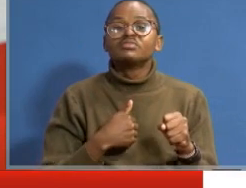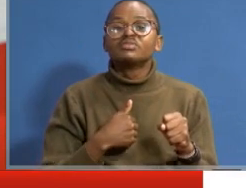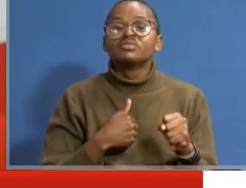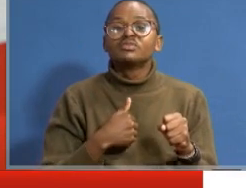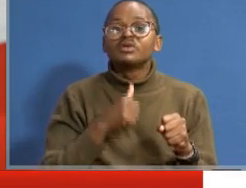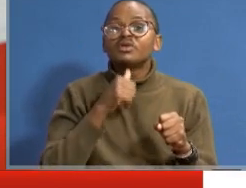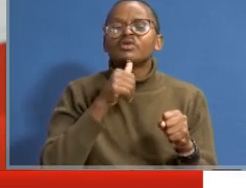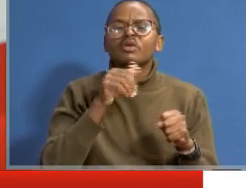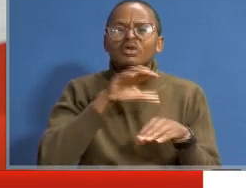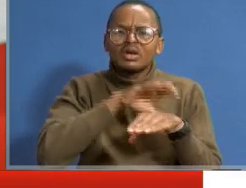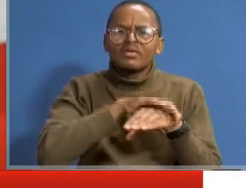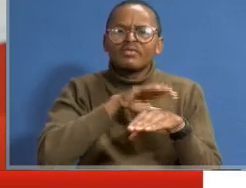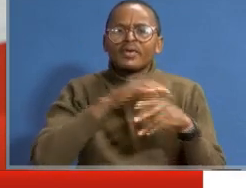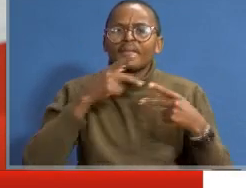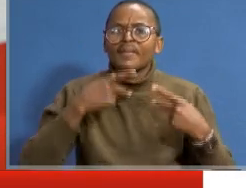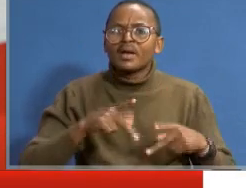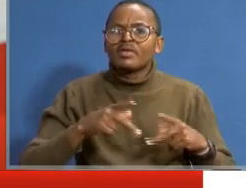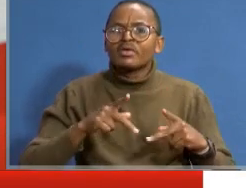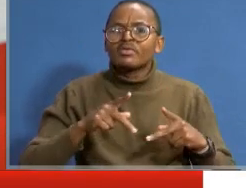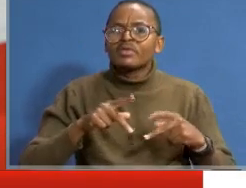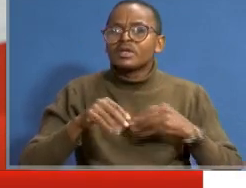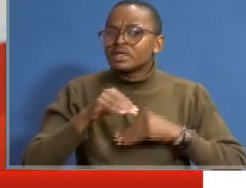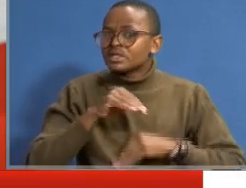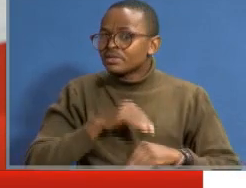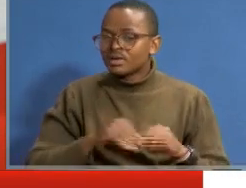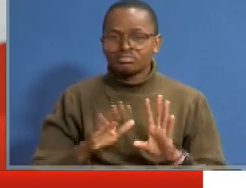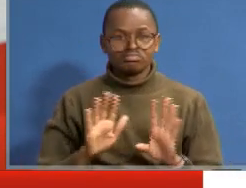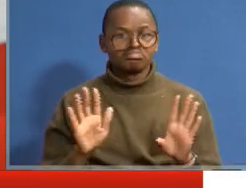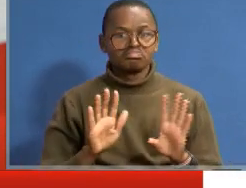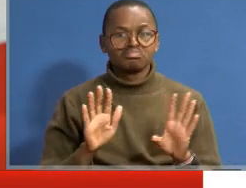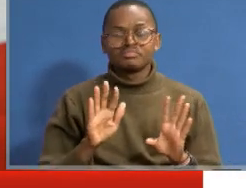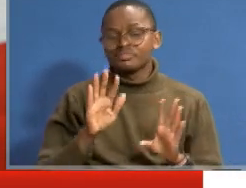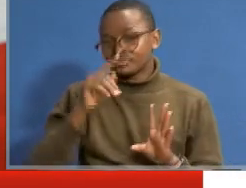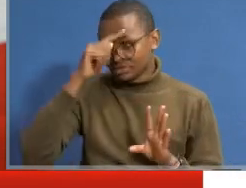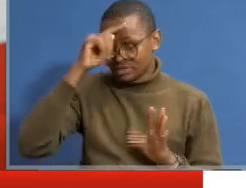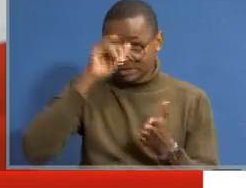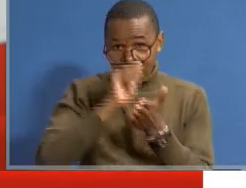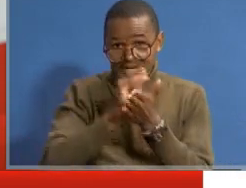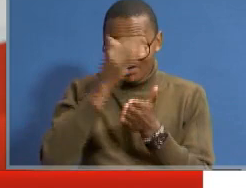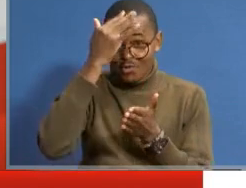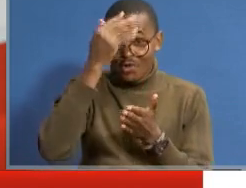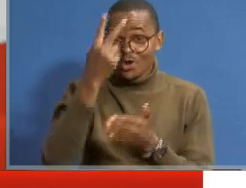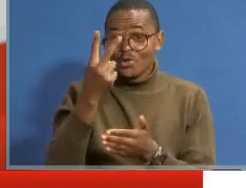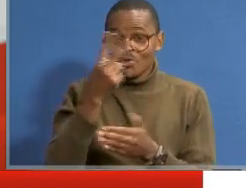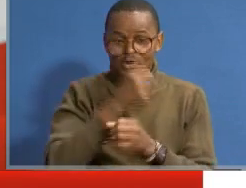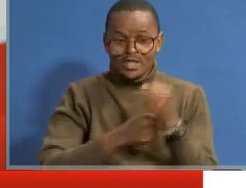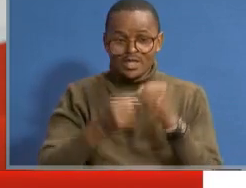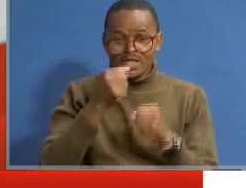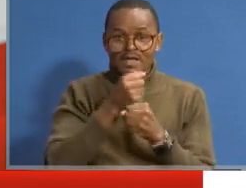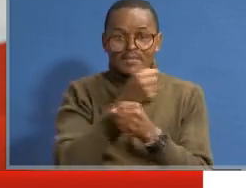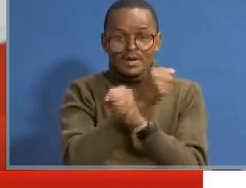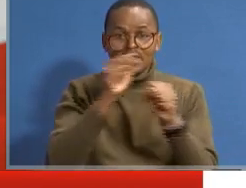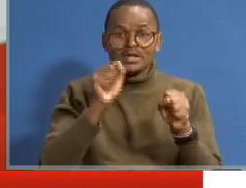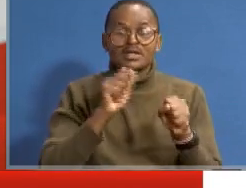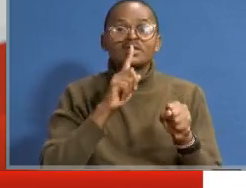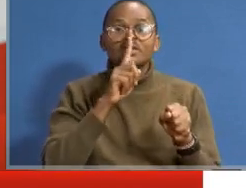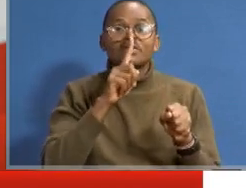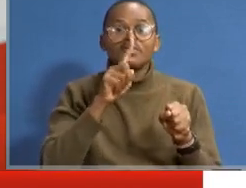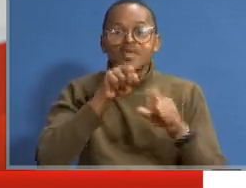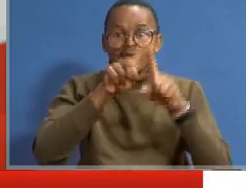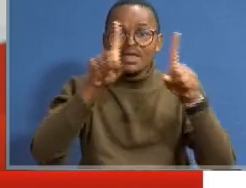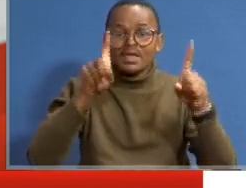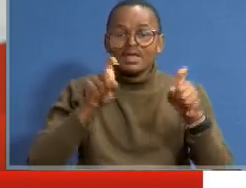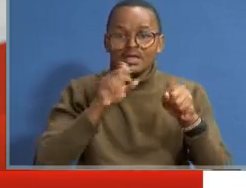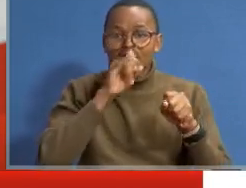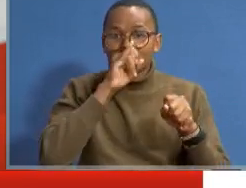did not cater for persons with disability, let me tell you. Because, and that is why two years back the President said that the exam